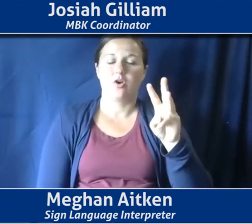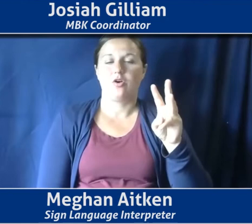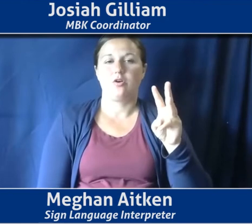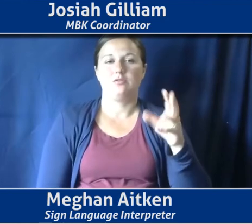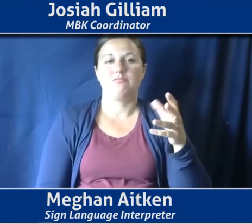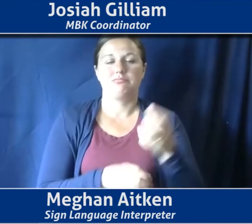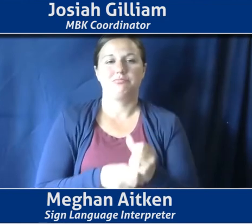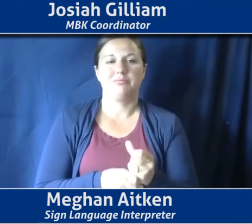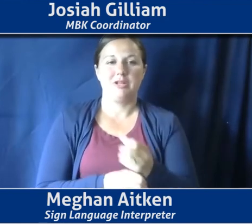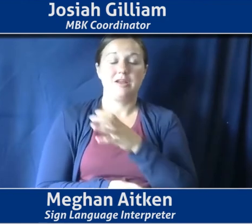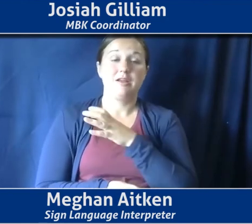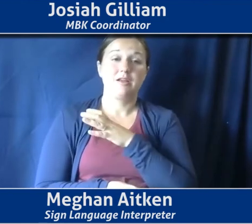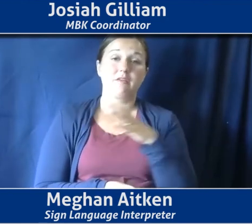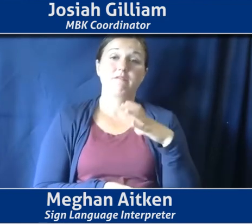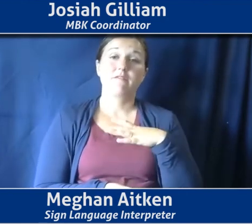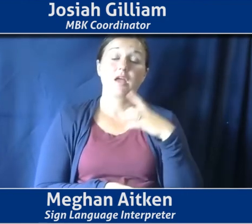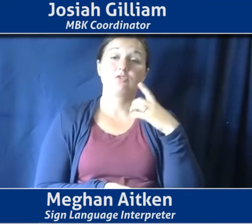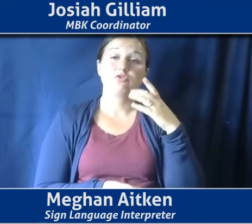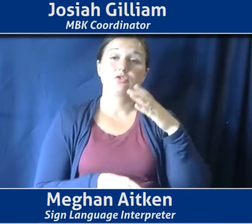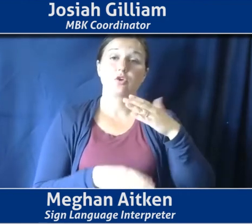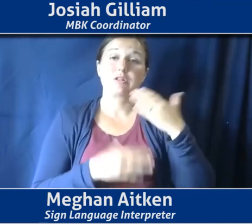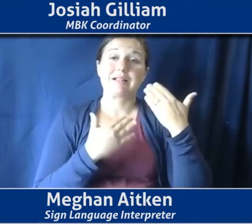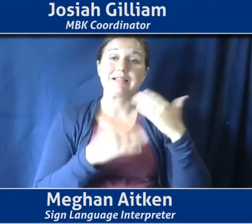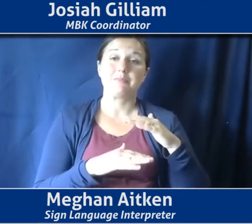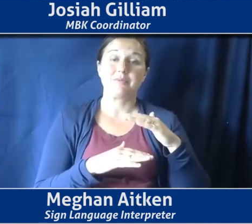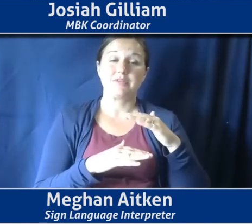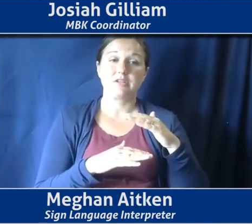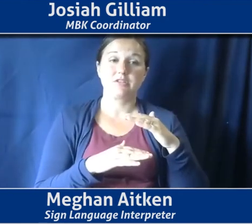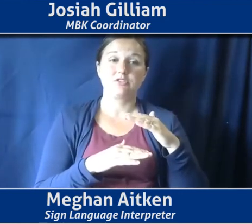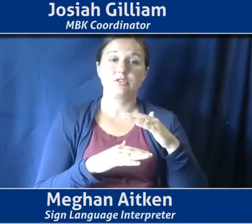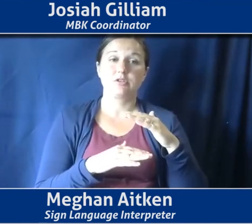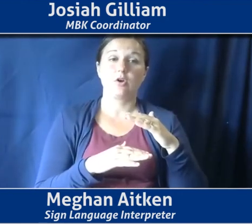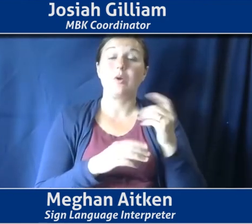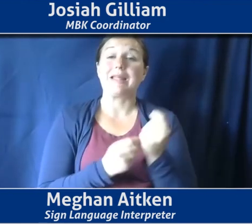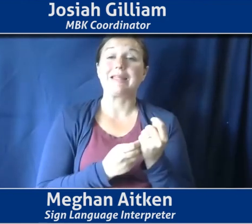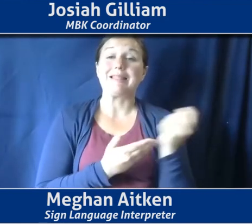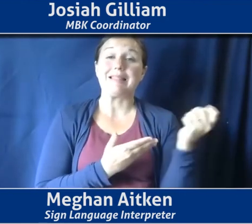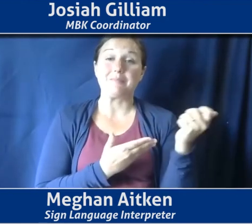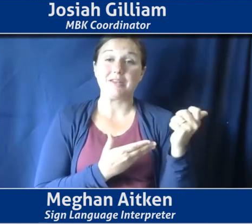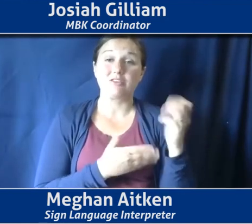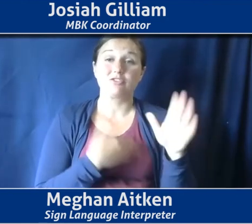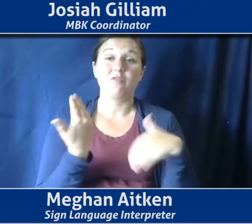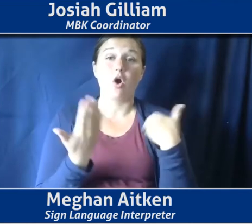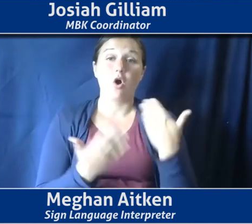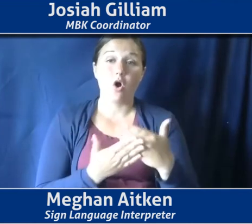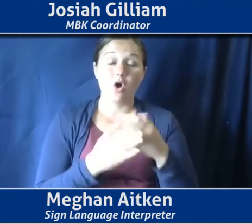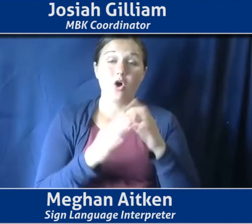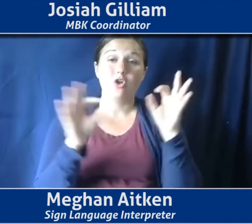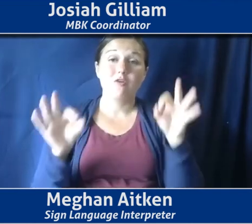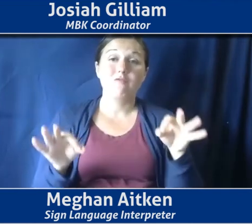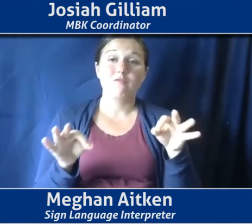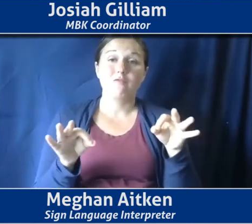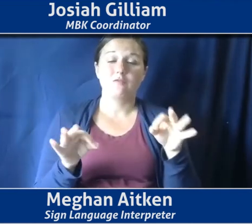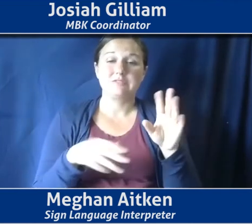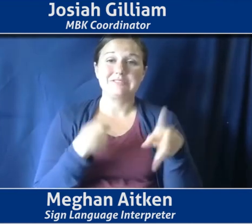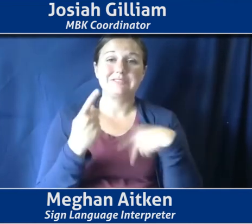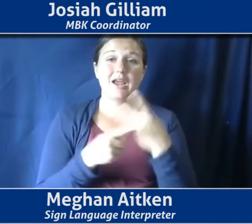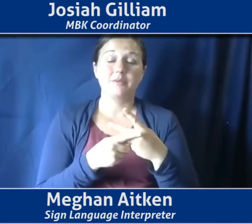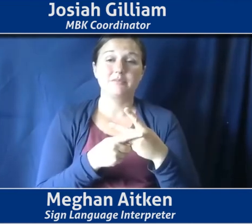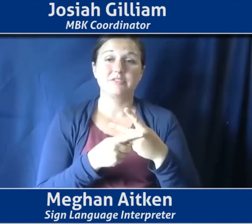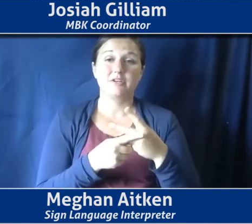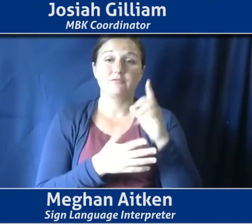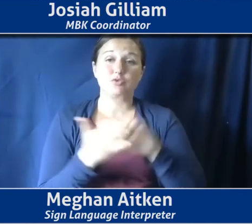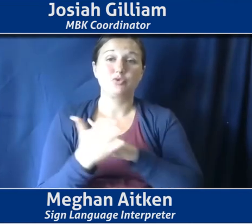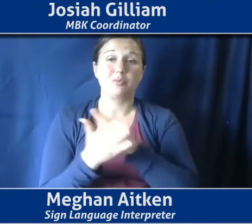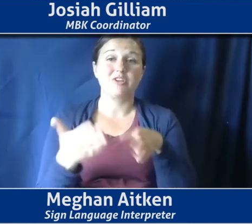elimination of all forms of discrimination against women. And it is a UN treaty. Um, and it, you can